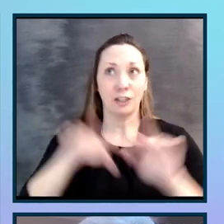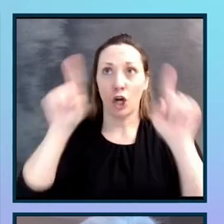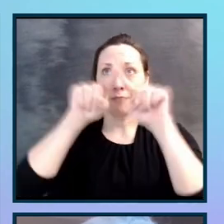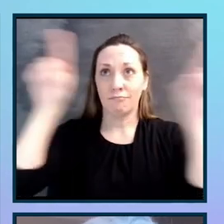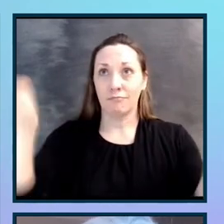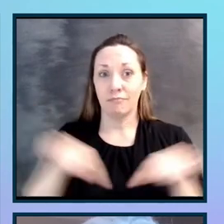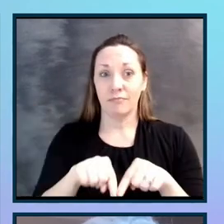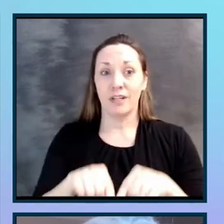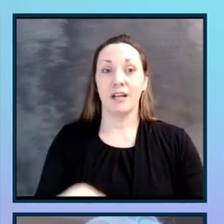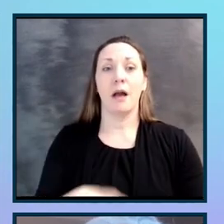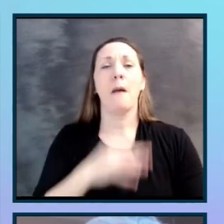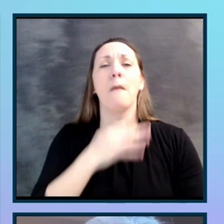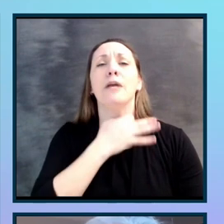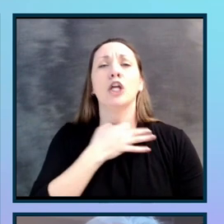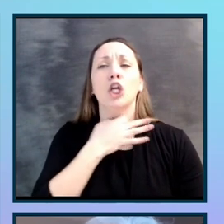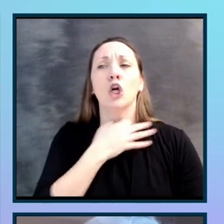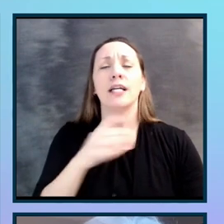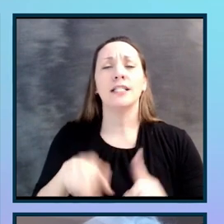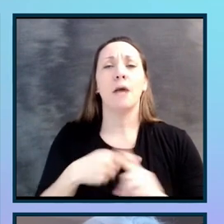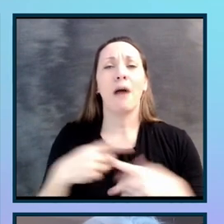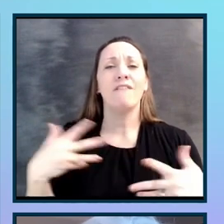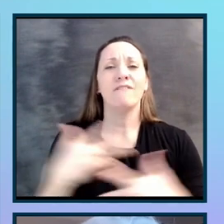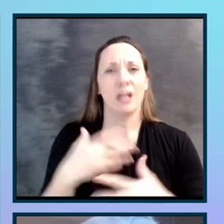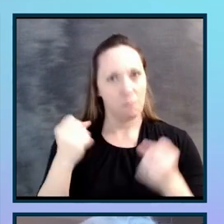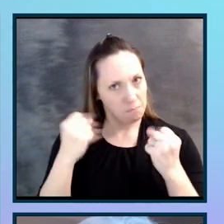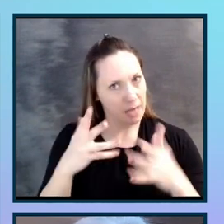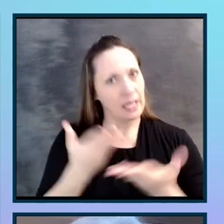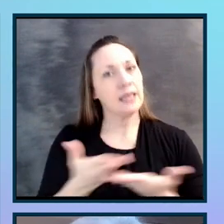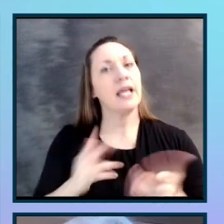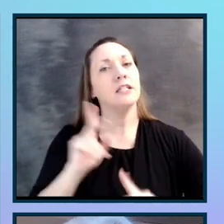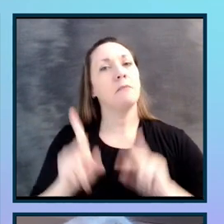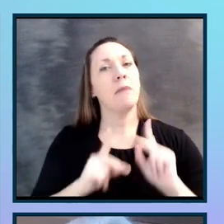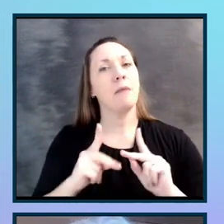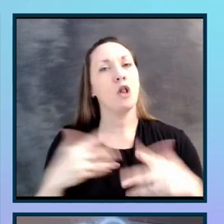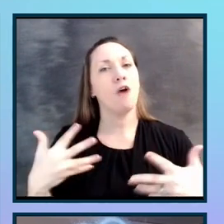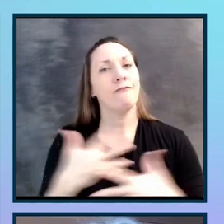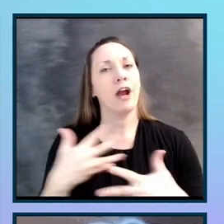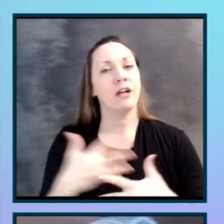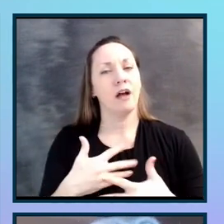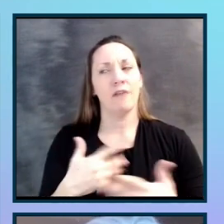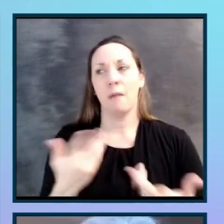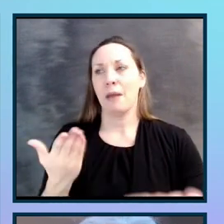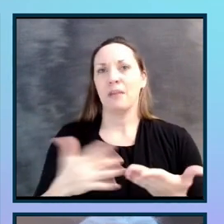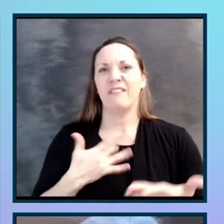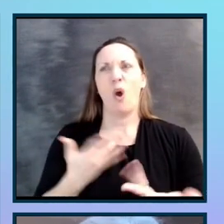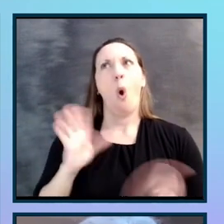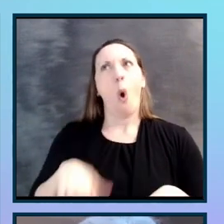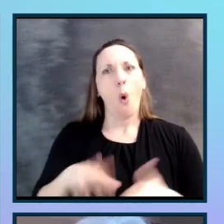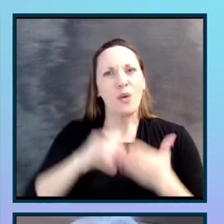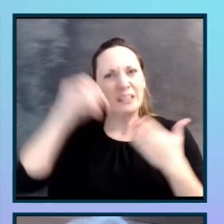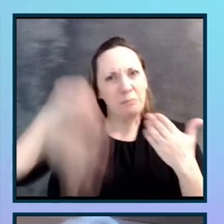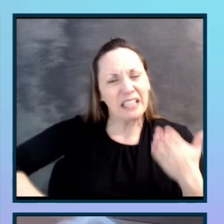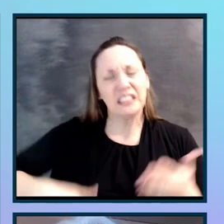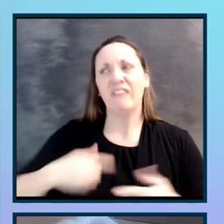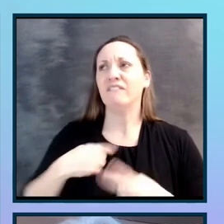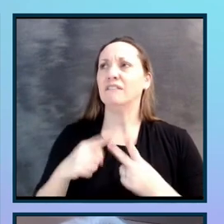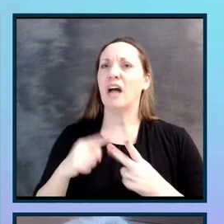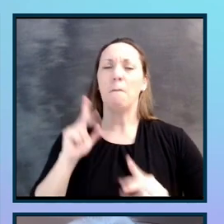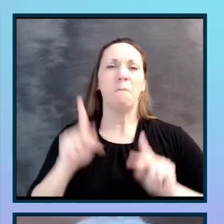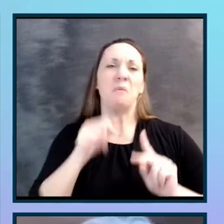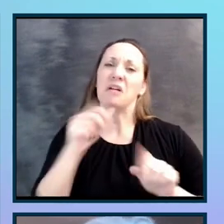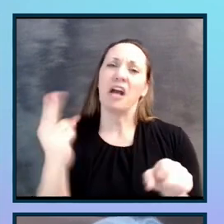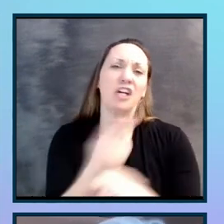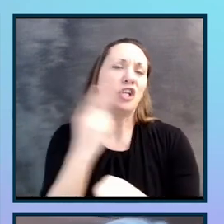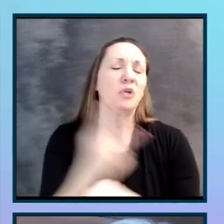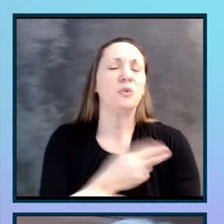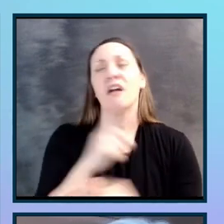dismantle fear. So many things people are afraid of in this space. It's going to cost too much. That's the first thing. No one else is going to use it. It's not good for